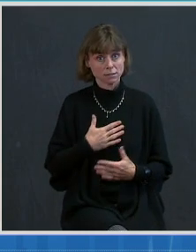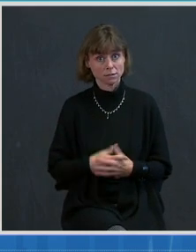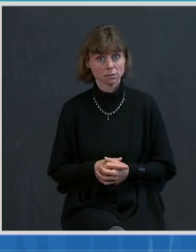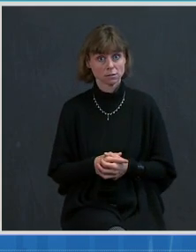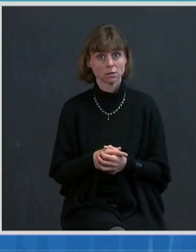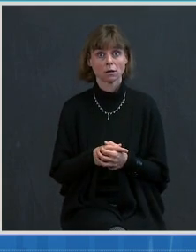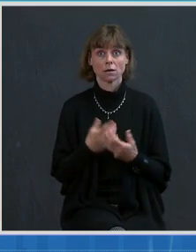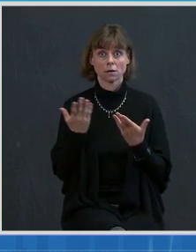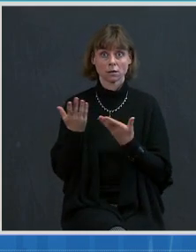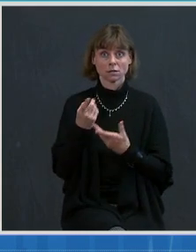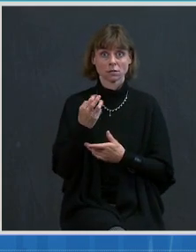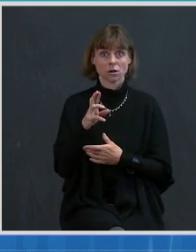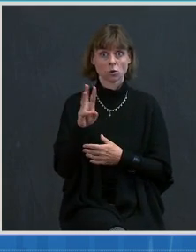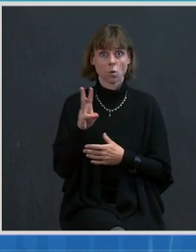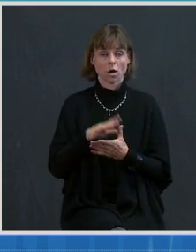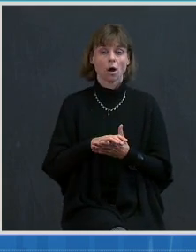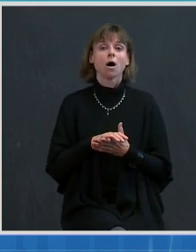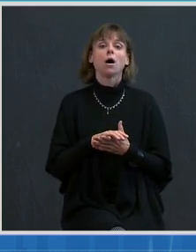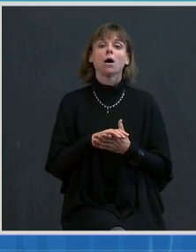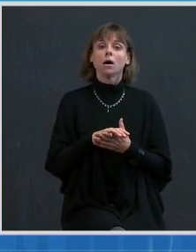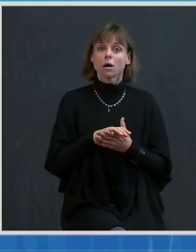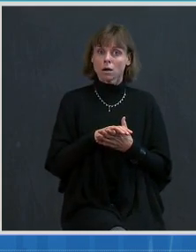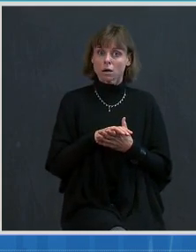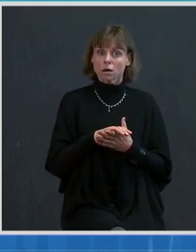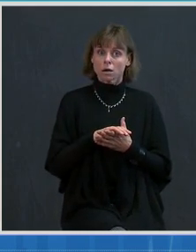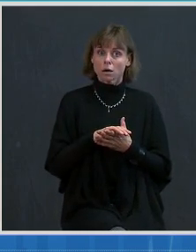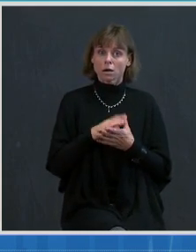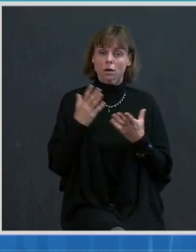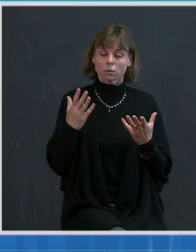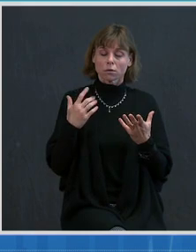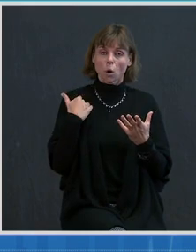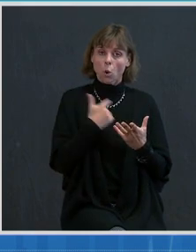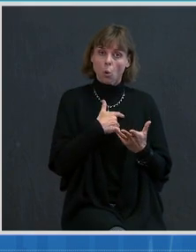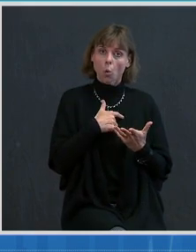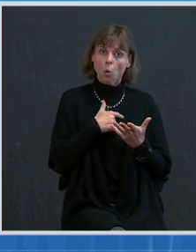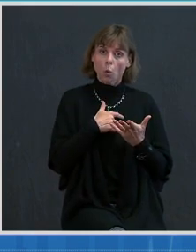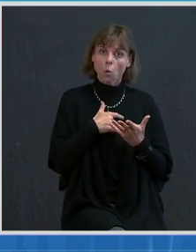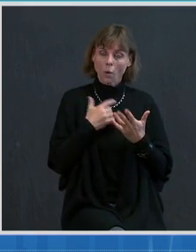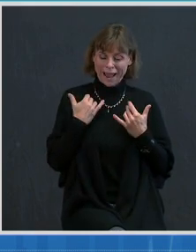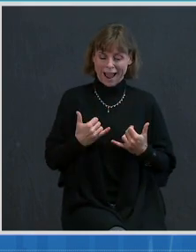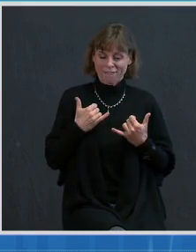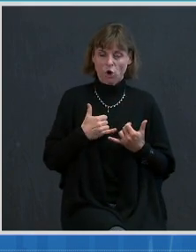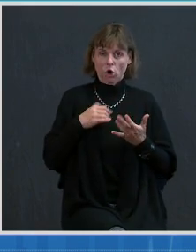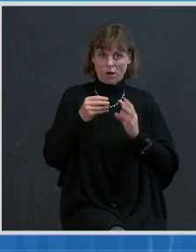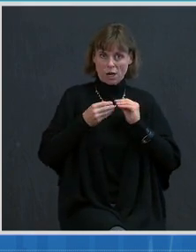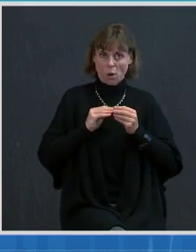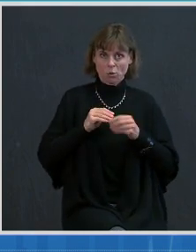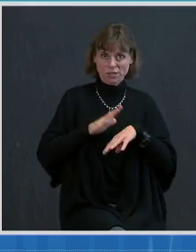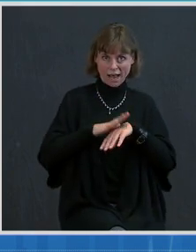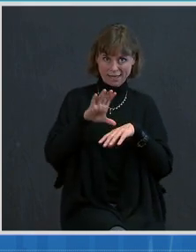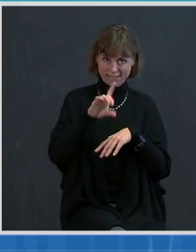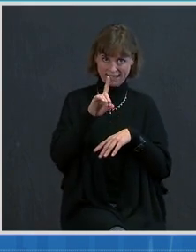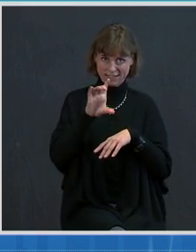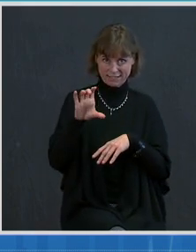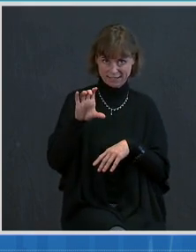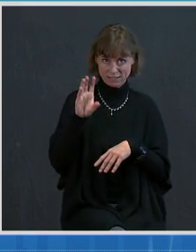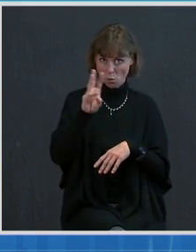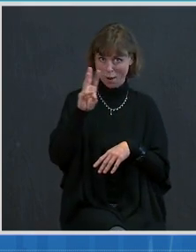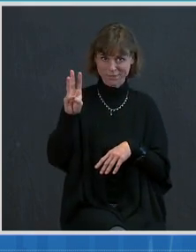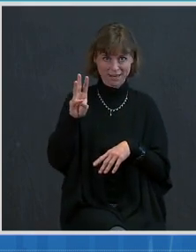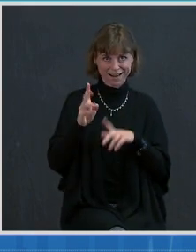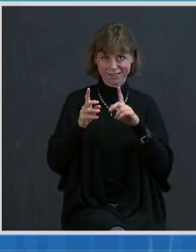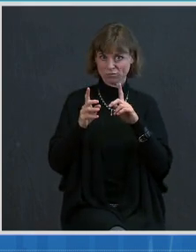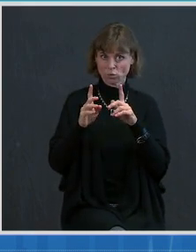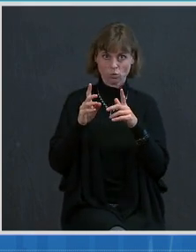Dr. Walensky? Dr. So, you know, we keep updated numbers on our CDC website. They're updated every day.